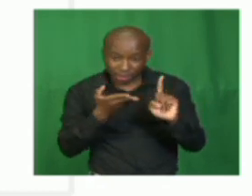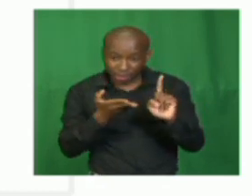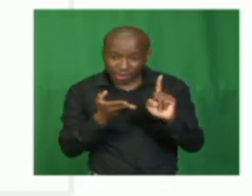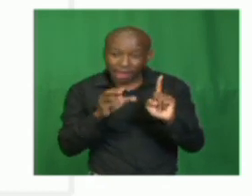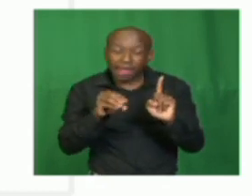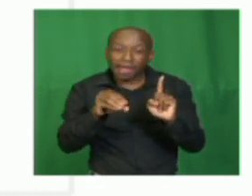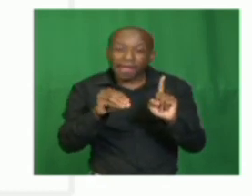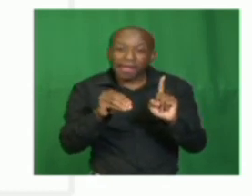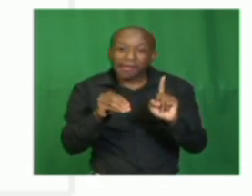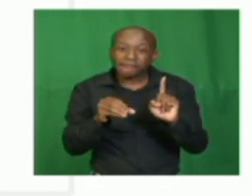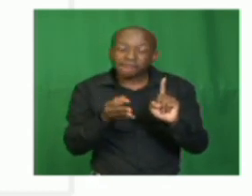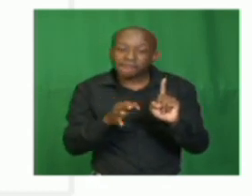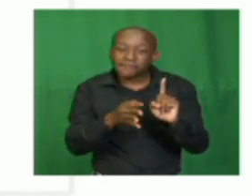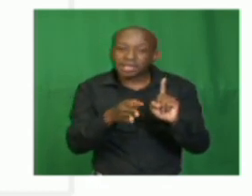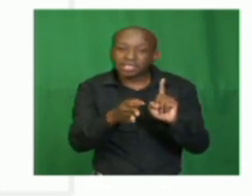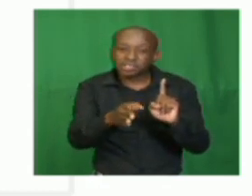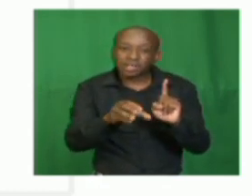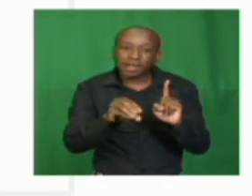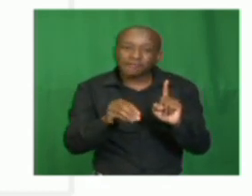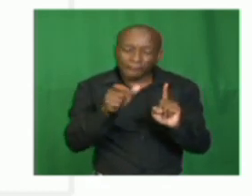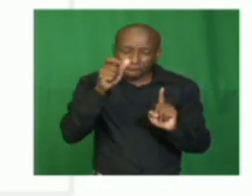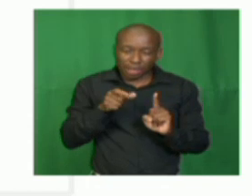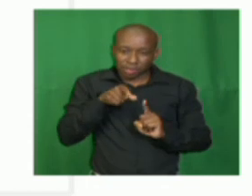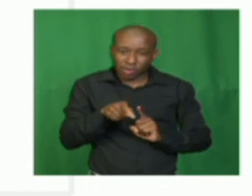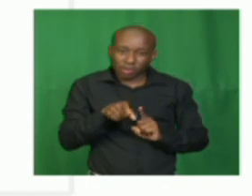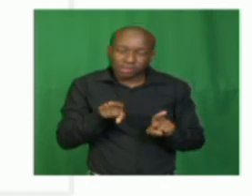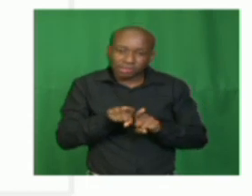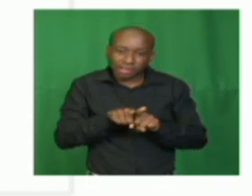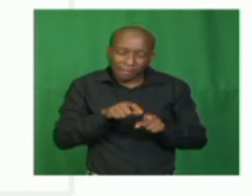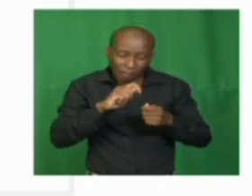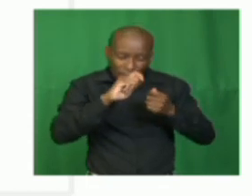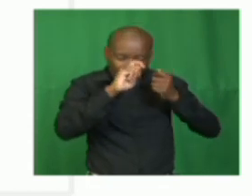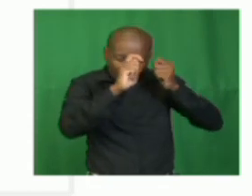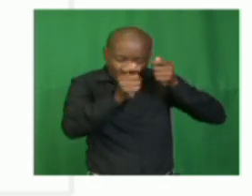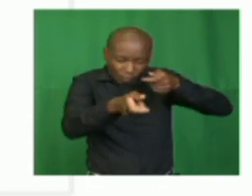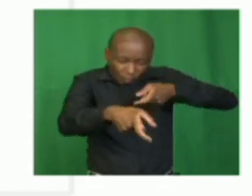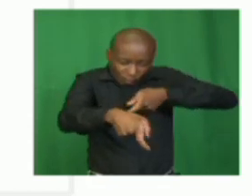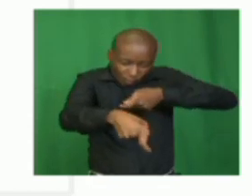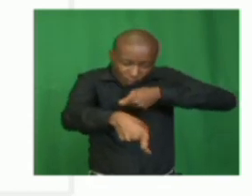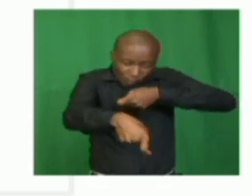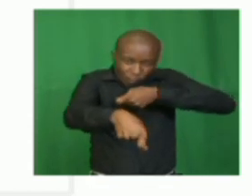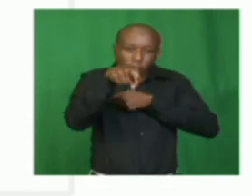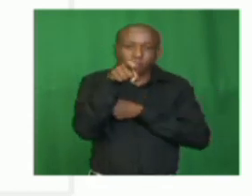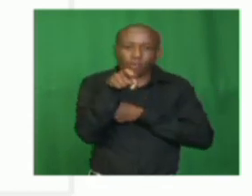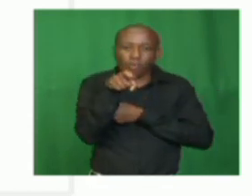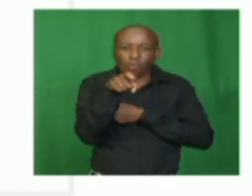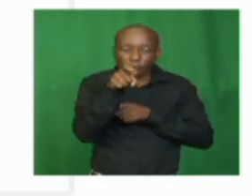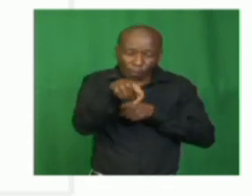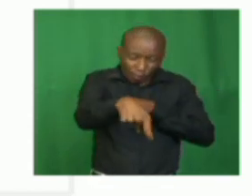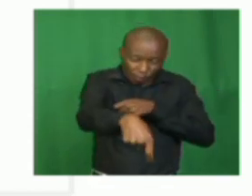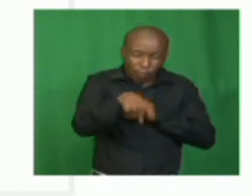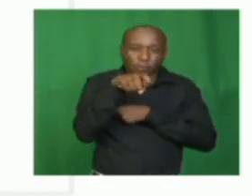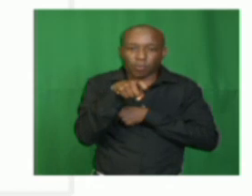a fisherman in the boat and a fish. The fisherman is trying to catch fish using a hook.